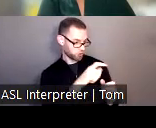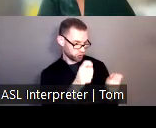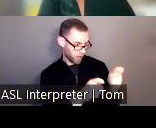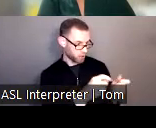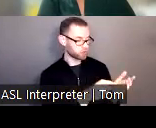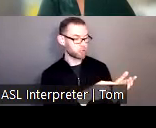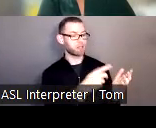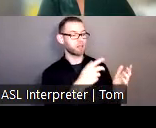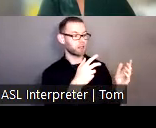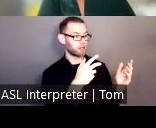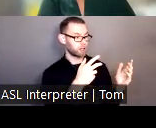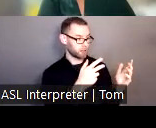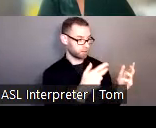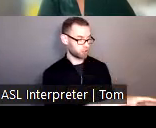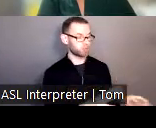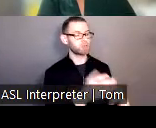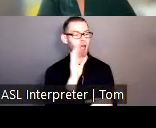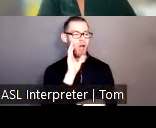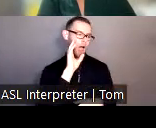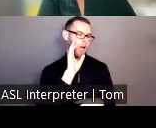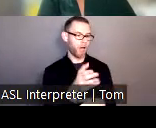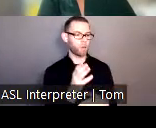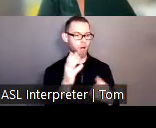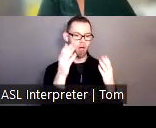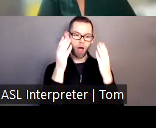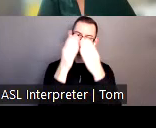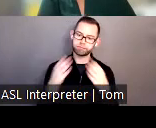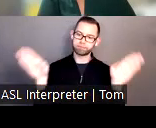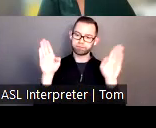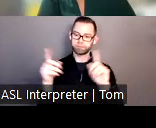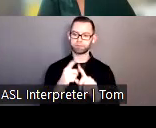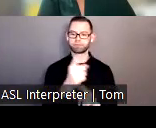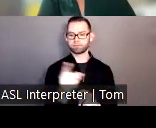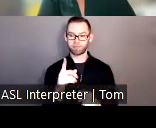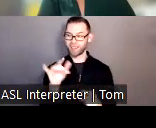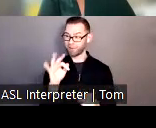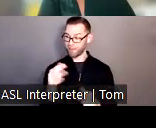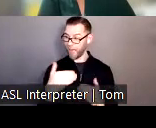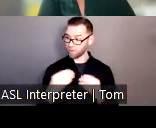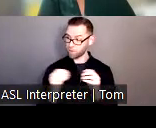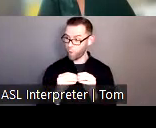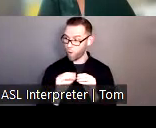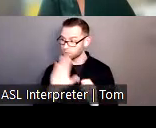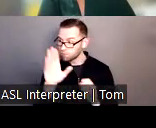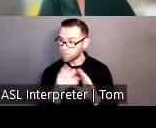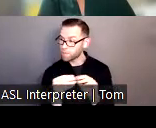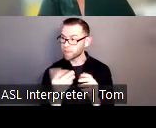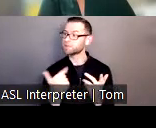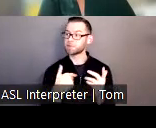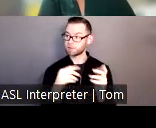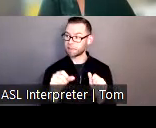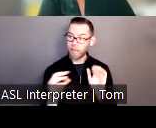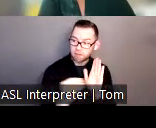comments document, for instance, for any comments that we were not able to incorporate with the rationale of why we could not.